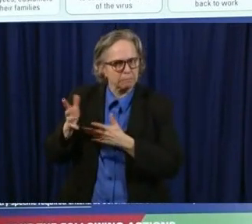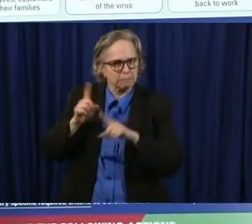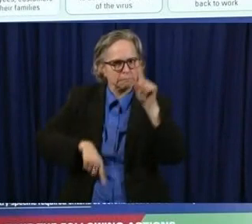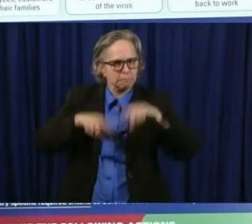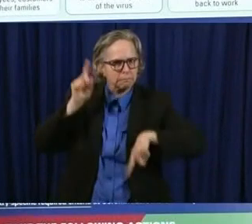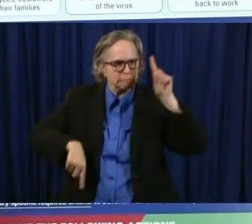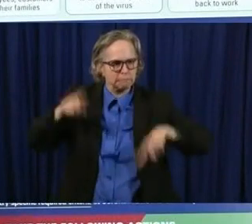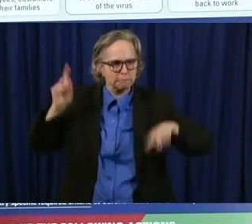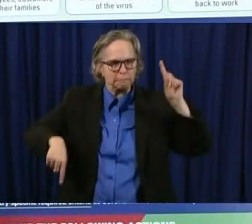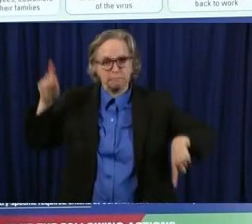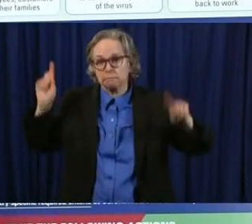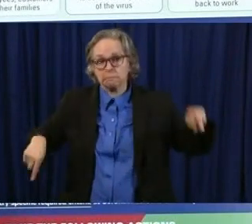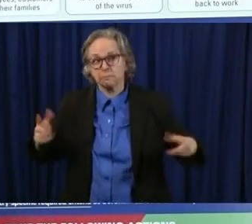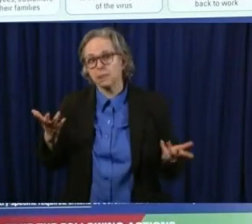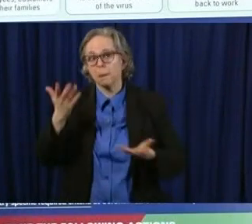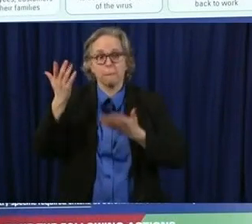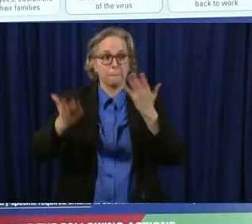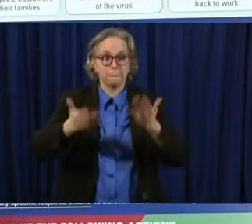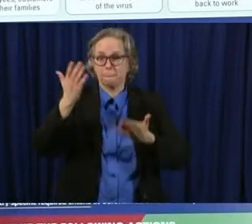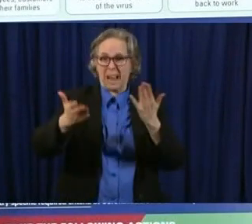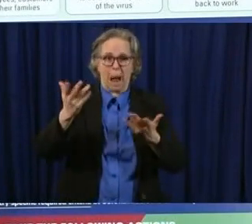um you know